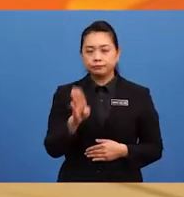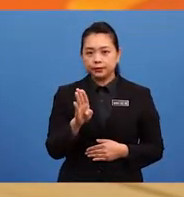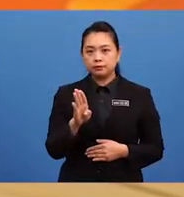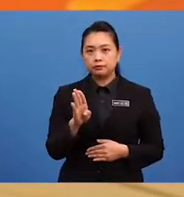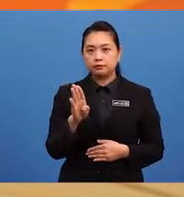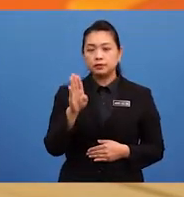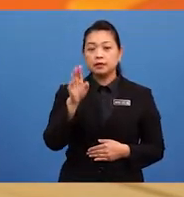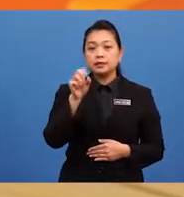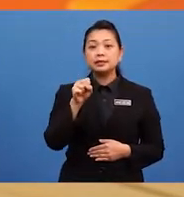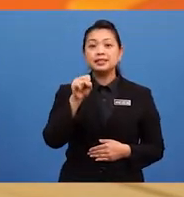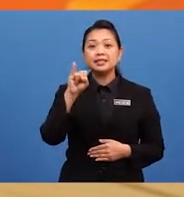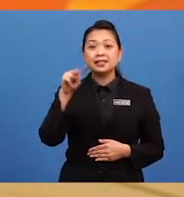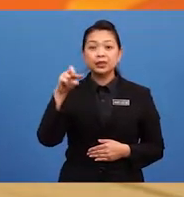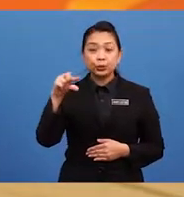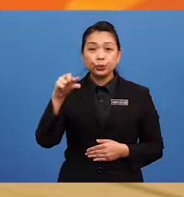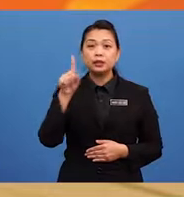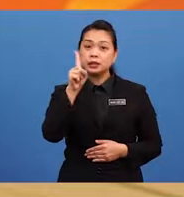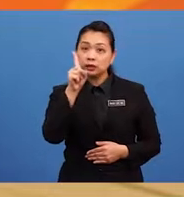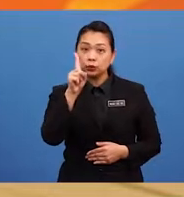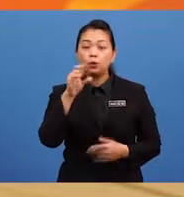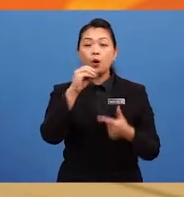or in plural form.